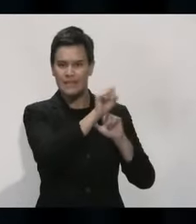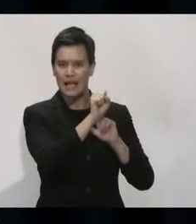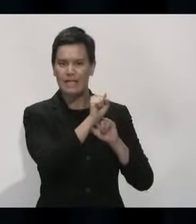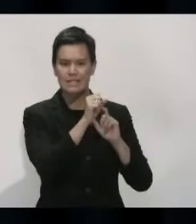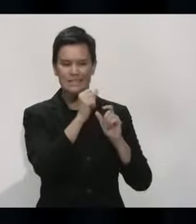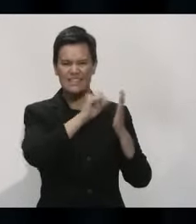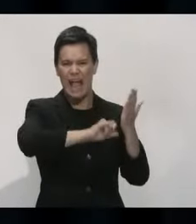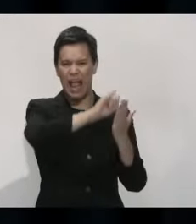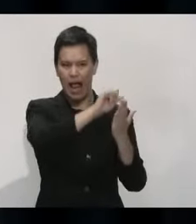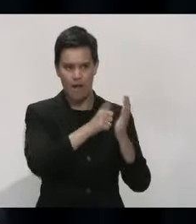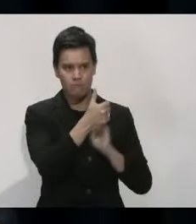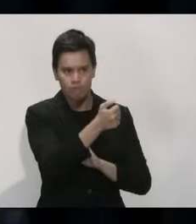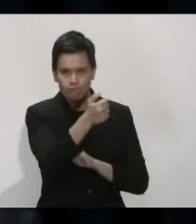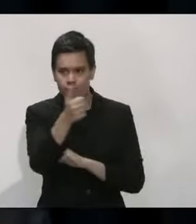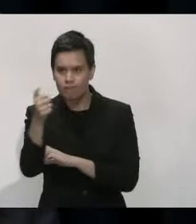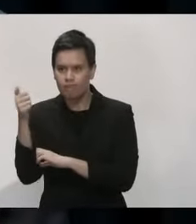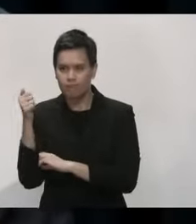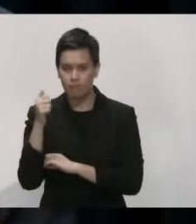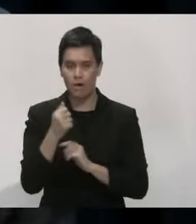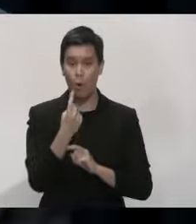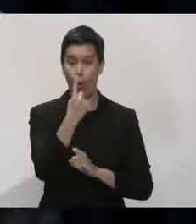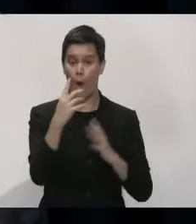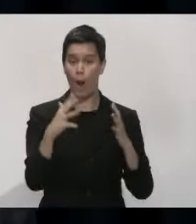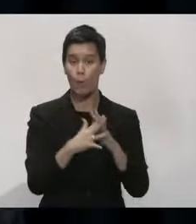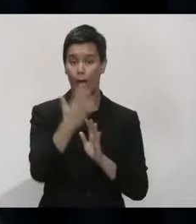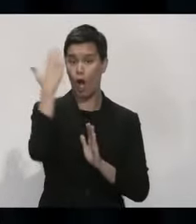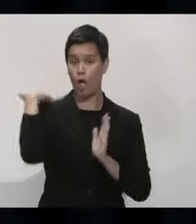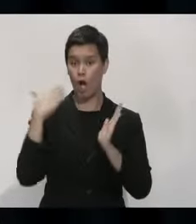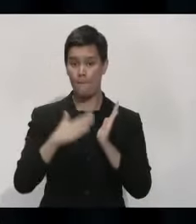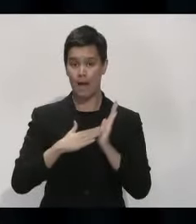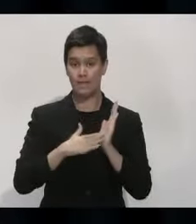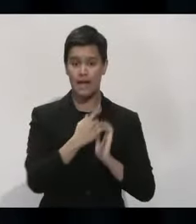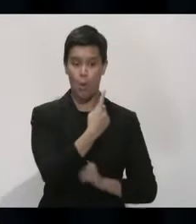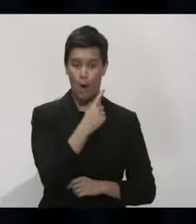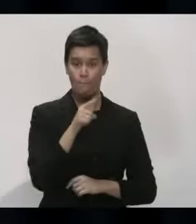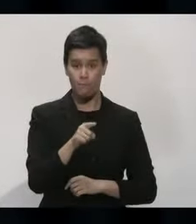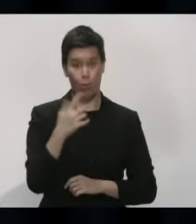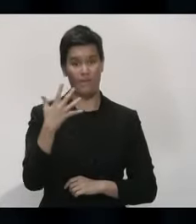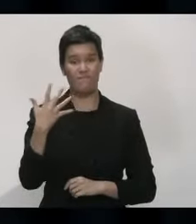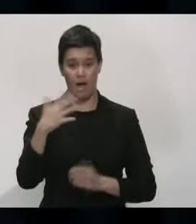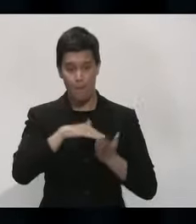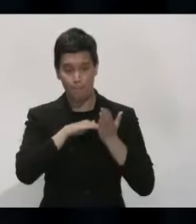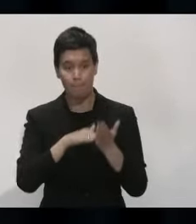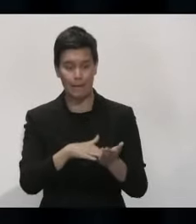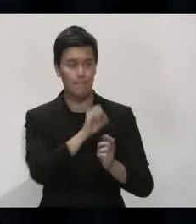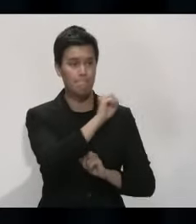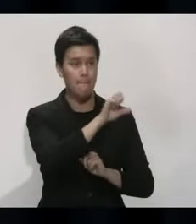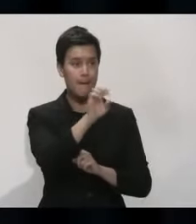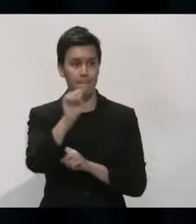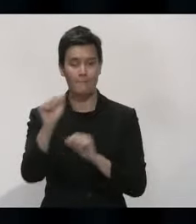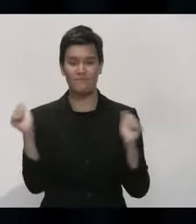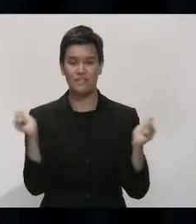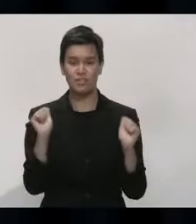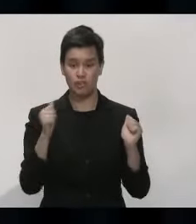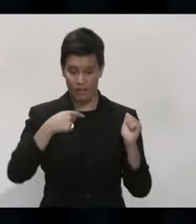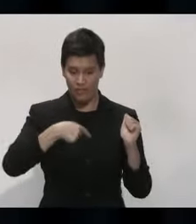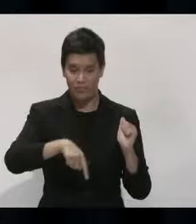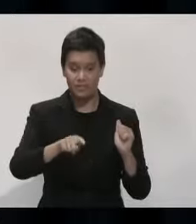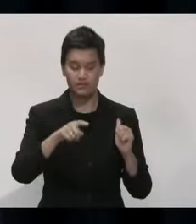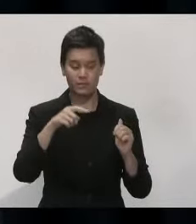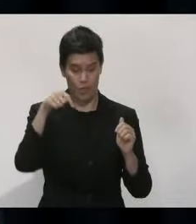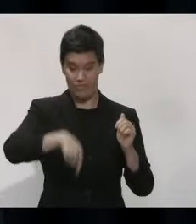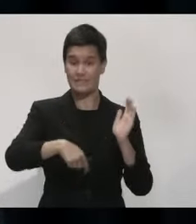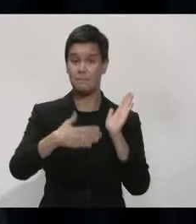yesterday compared to 1.5 million a week earlier. Some of that reflects the fact that more Aucklanders will be out and about this week than last week.